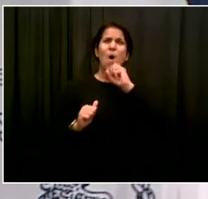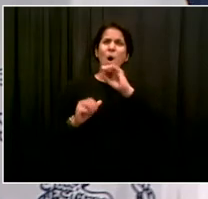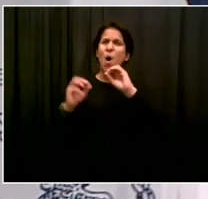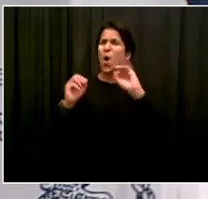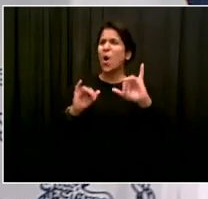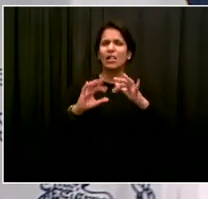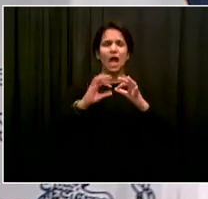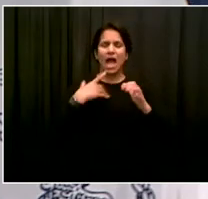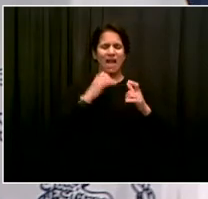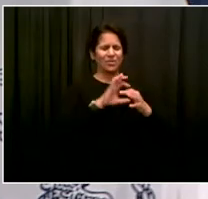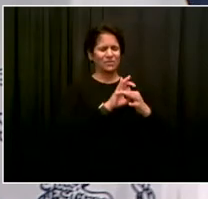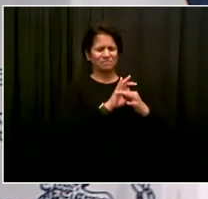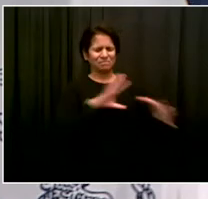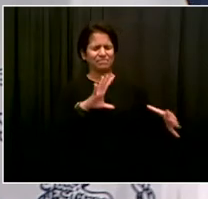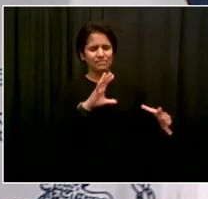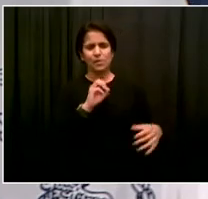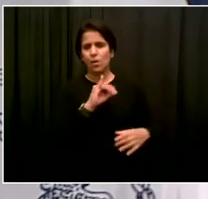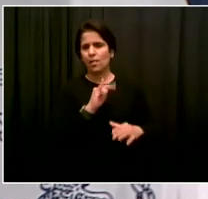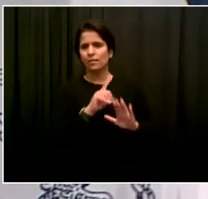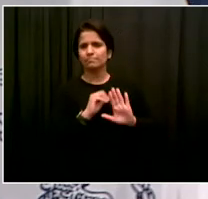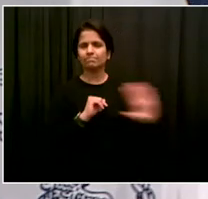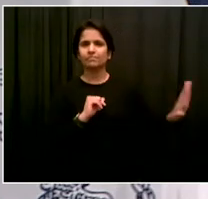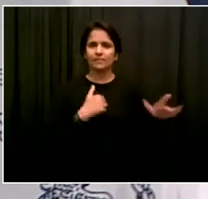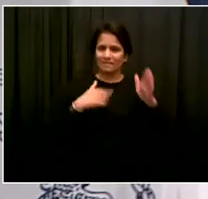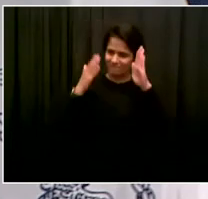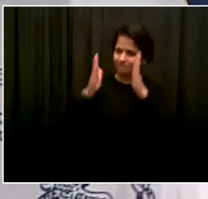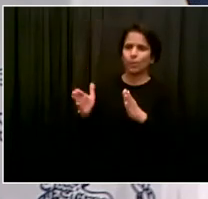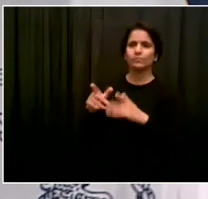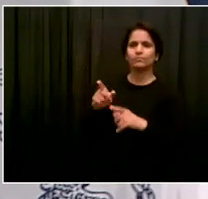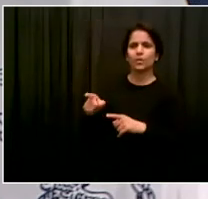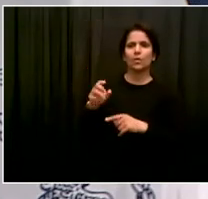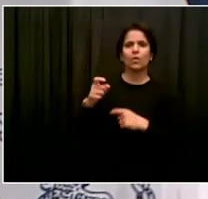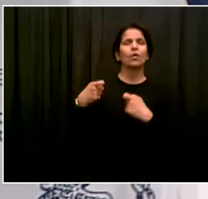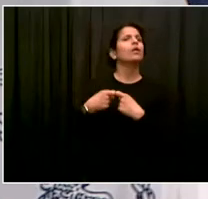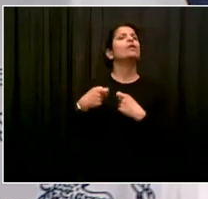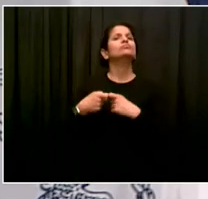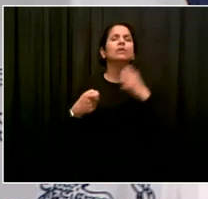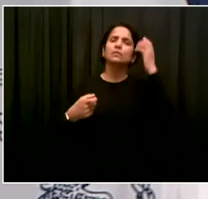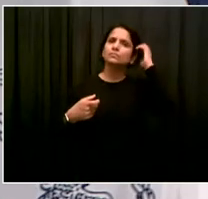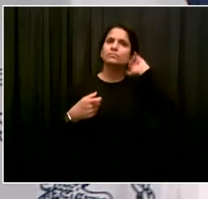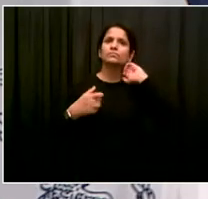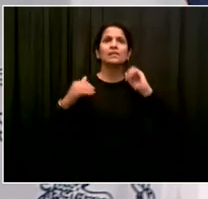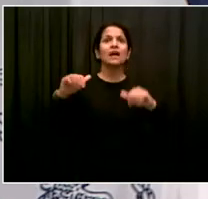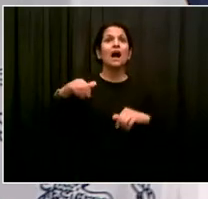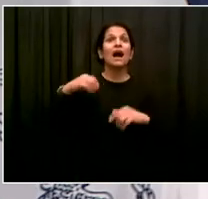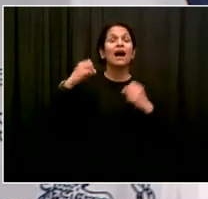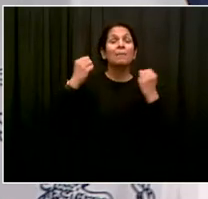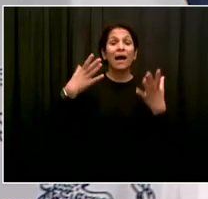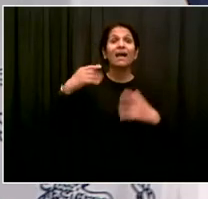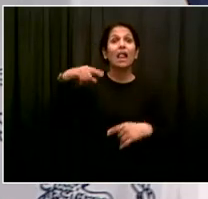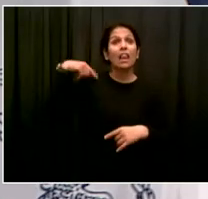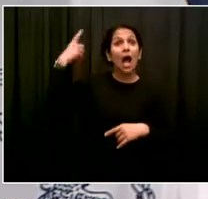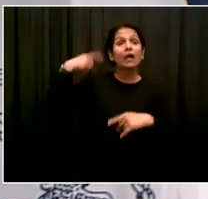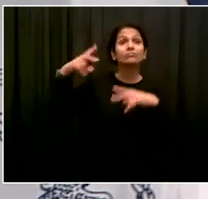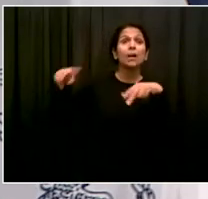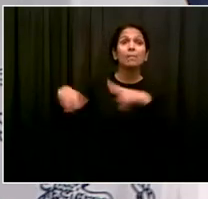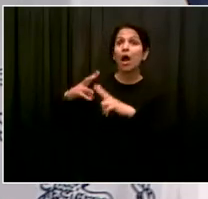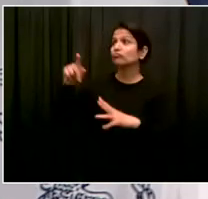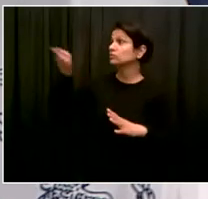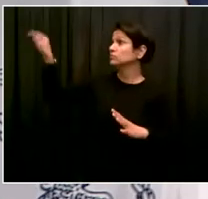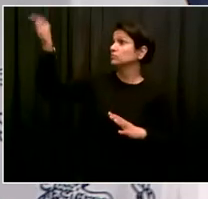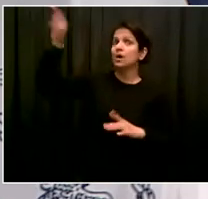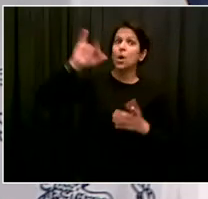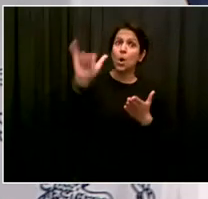and Paris to divest from fossil fuels. So we're quite clear about, we're breaking the dependency more and more every day in this city.